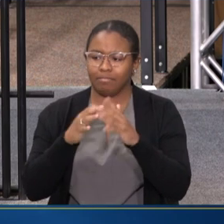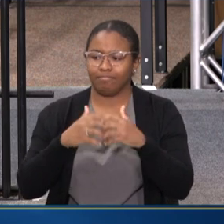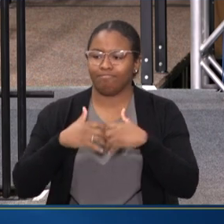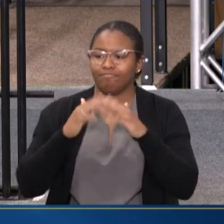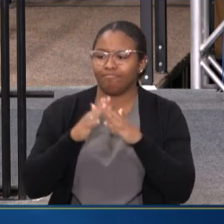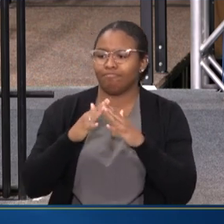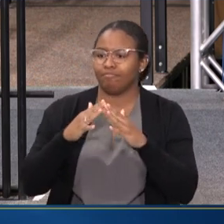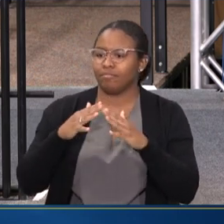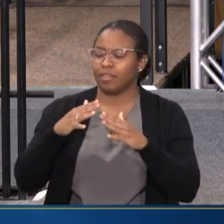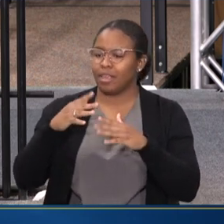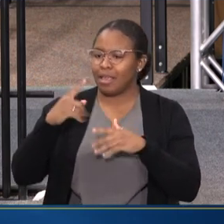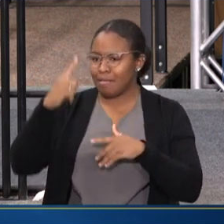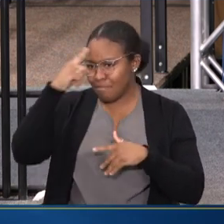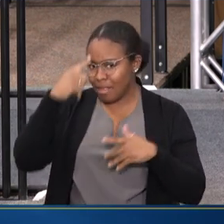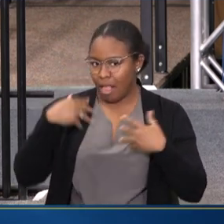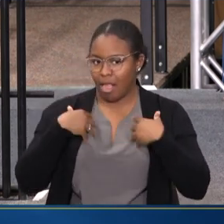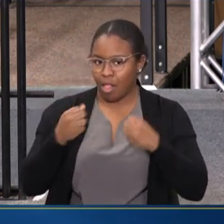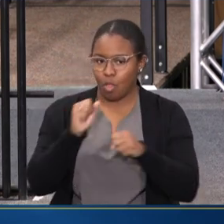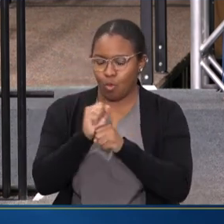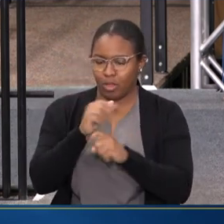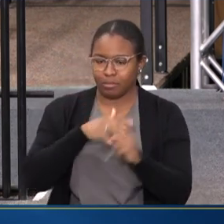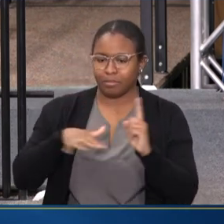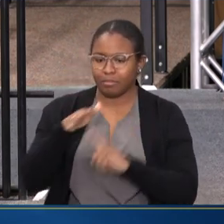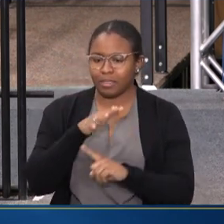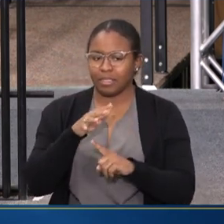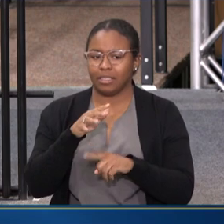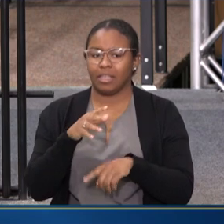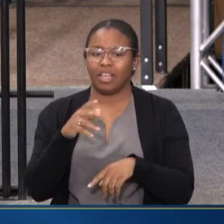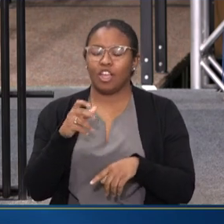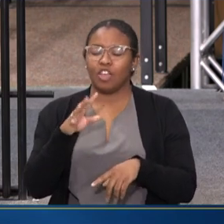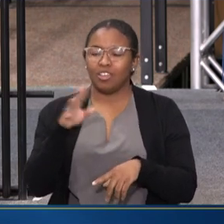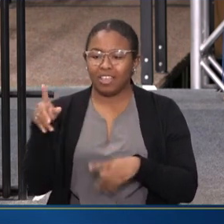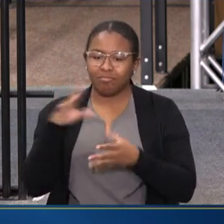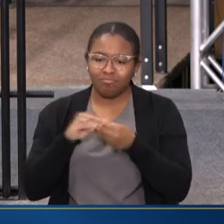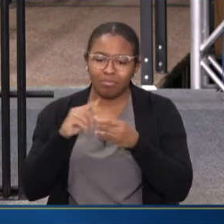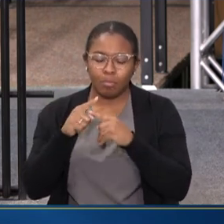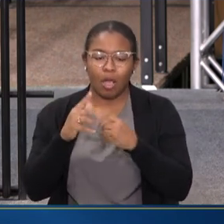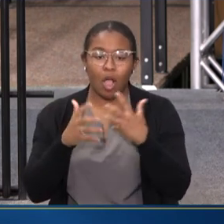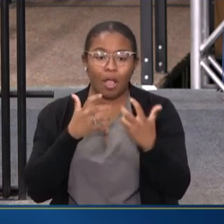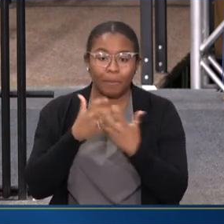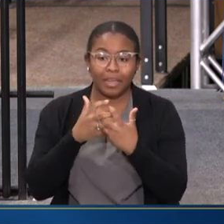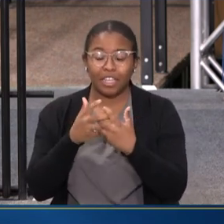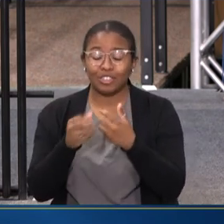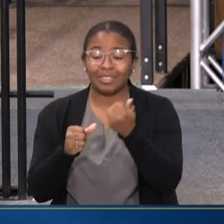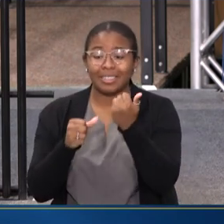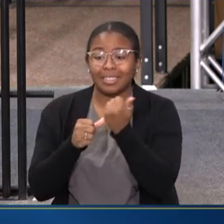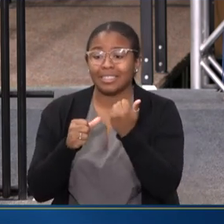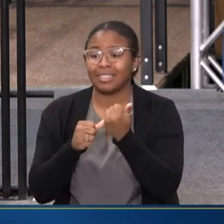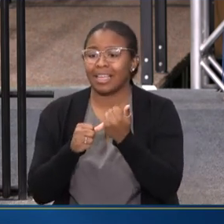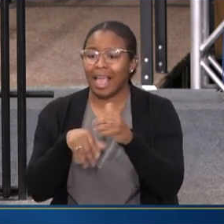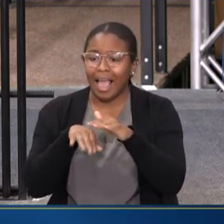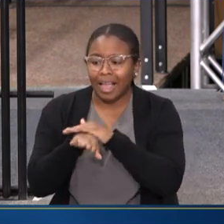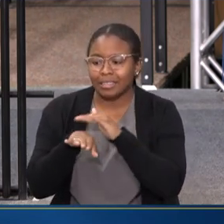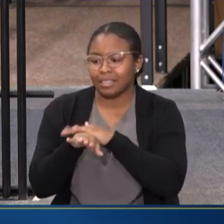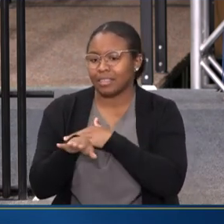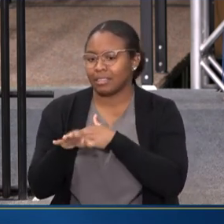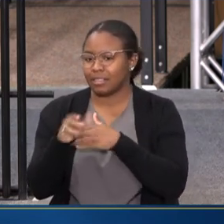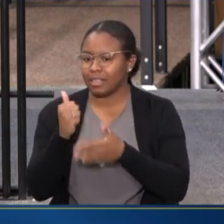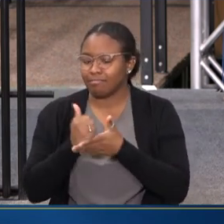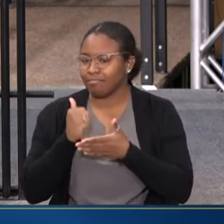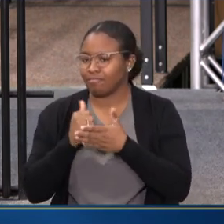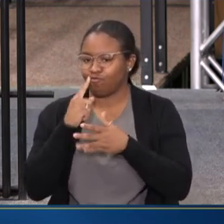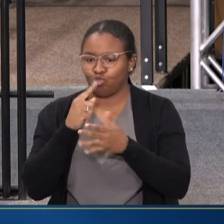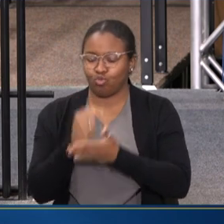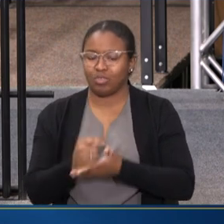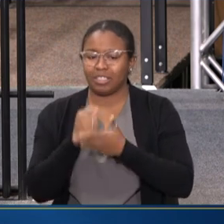MENTALLY HEALTHY WORKPLACE? AND IT TALKS ABOUT ACCOMMODATIONS, ASSISTANCE, ACCESS TO TREATMENT, AND THE